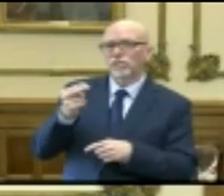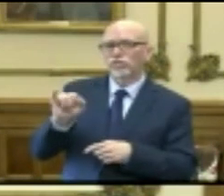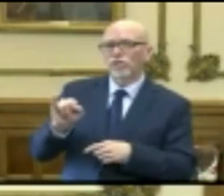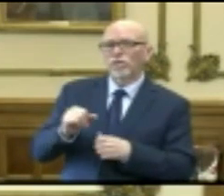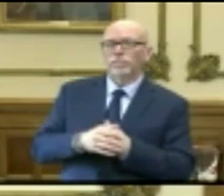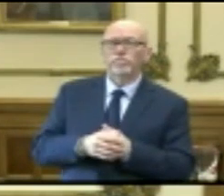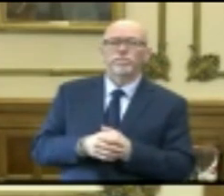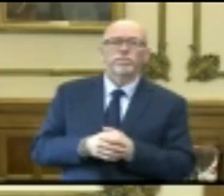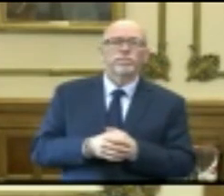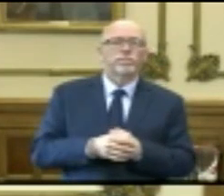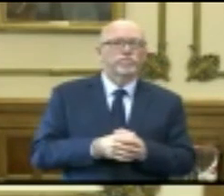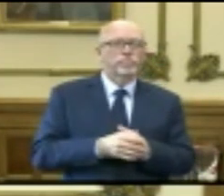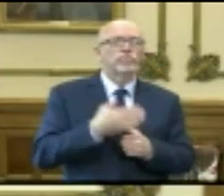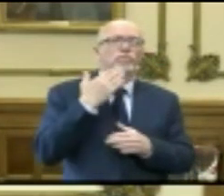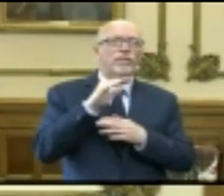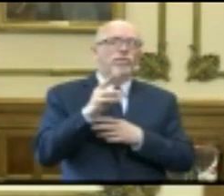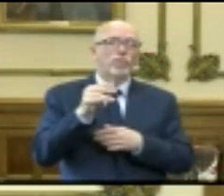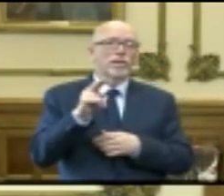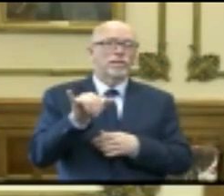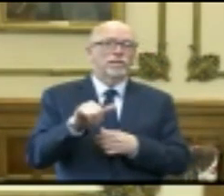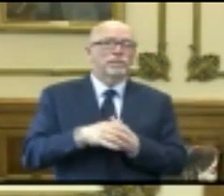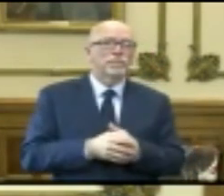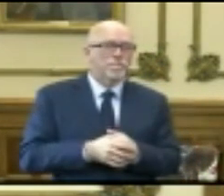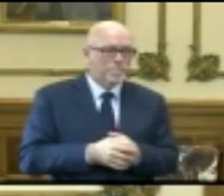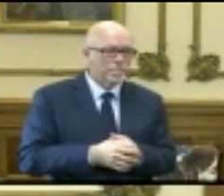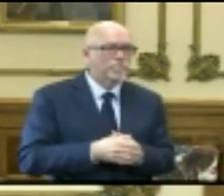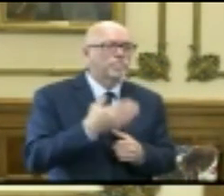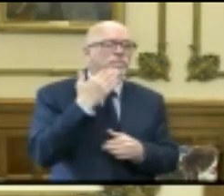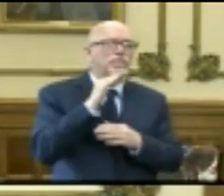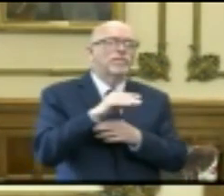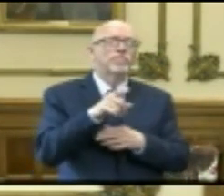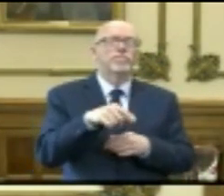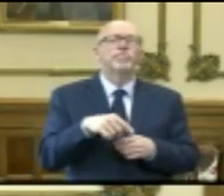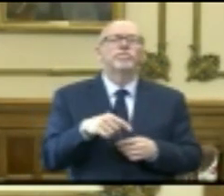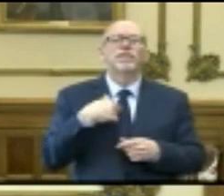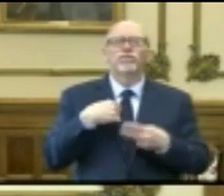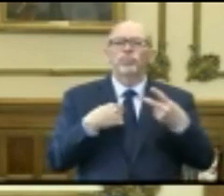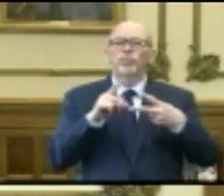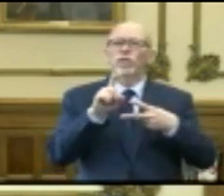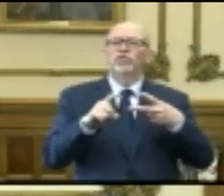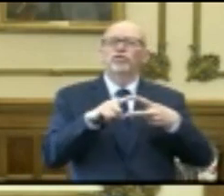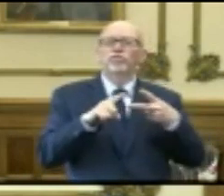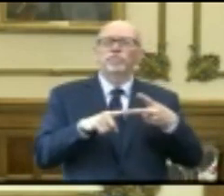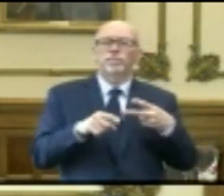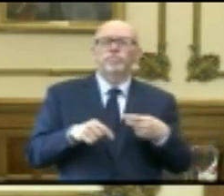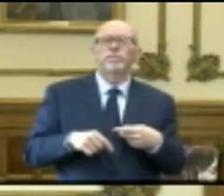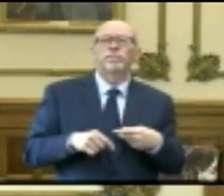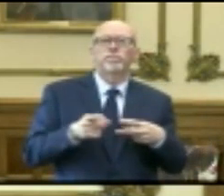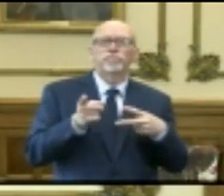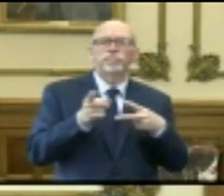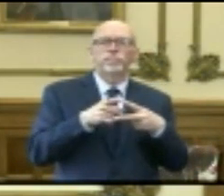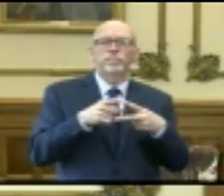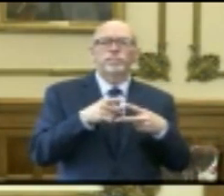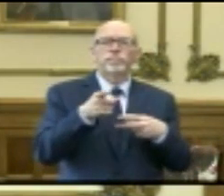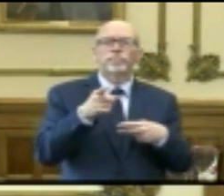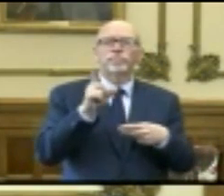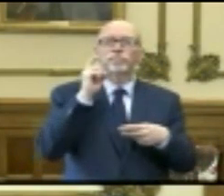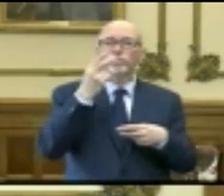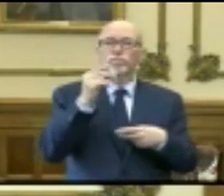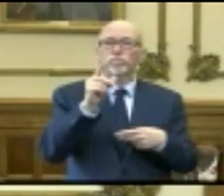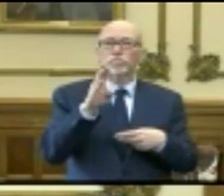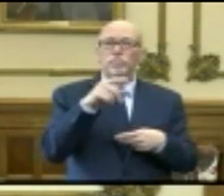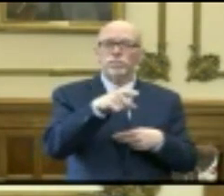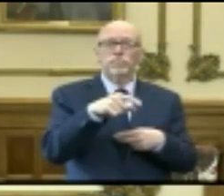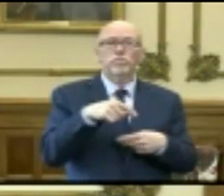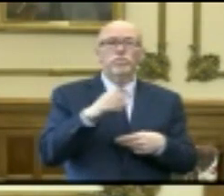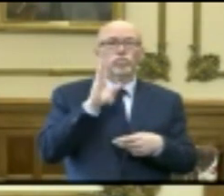Good afternoon, Whitney. Good afternoon. I've got two questions. One, Governor Holcomb, is